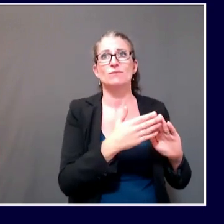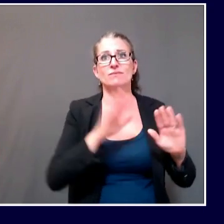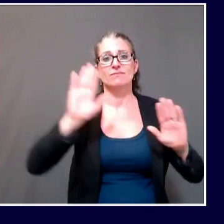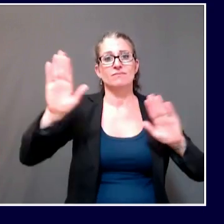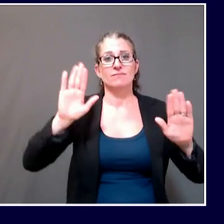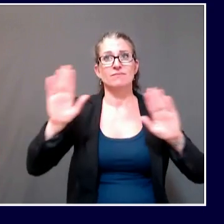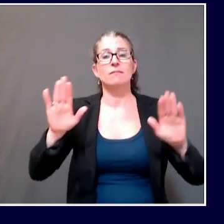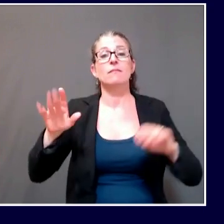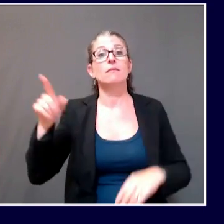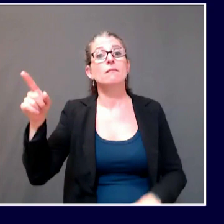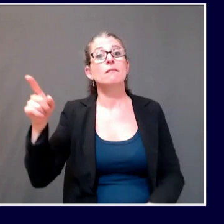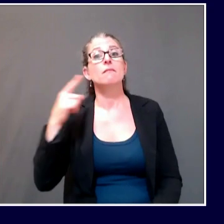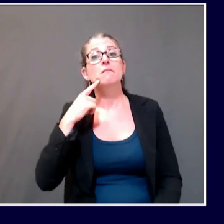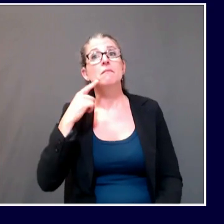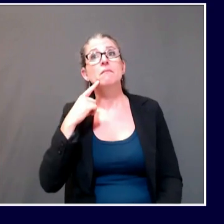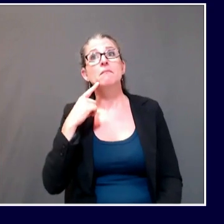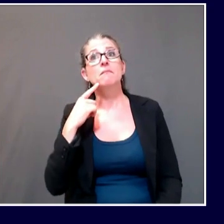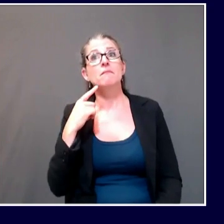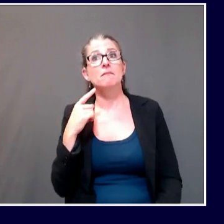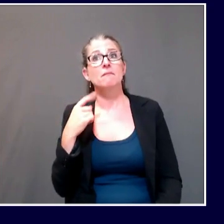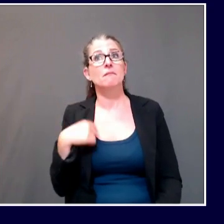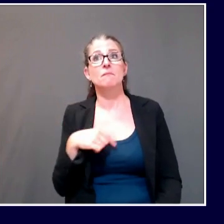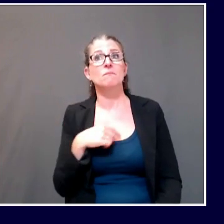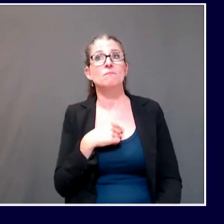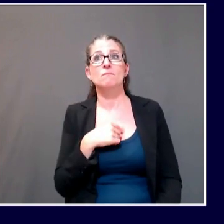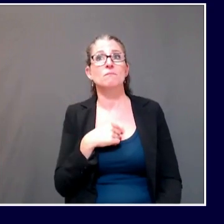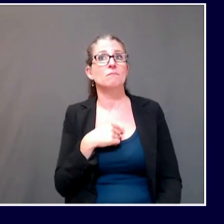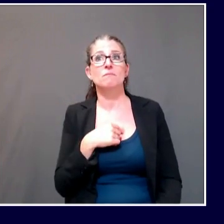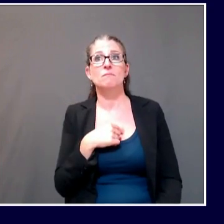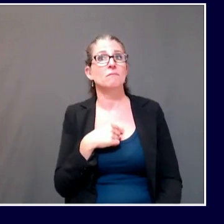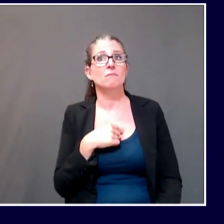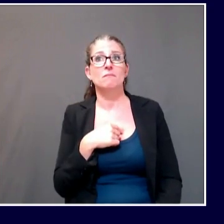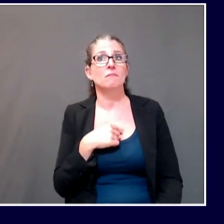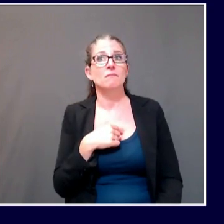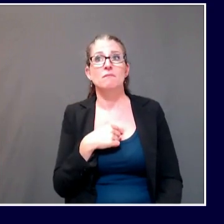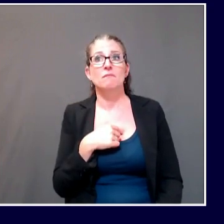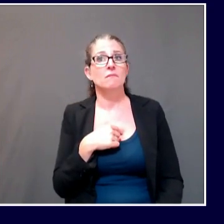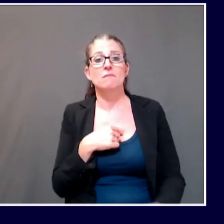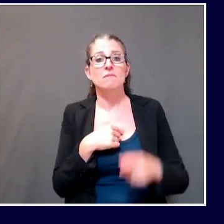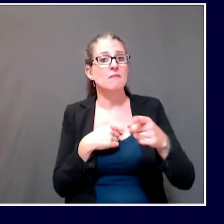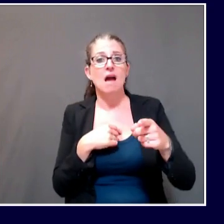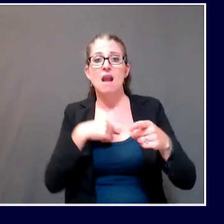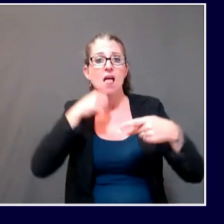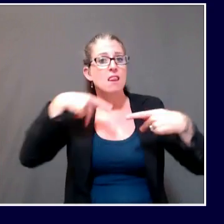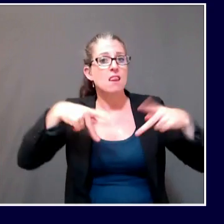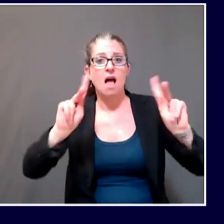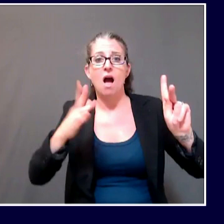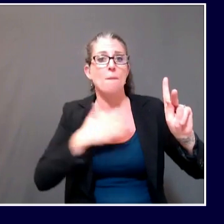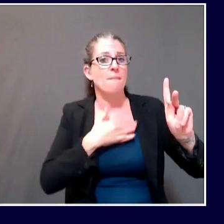Is it a requirement here in Maine, or is that left up to each individual sheriff department or police department?